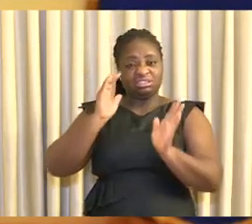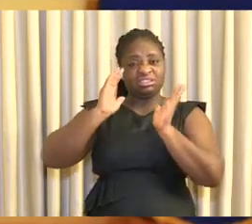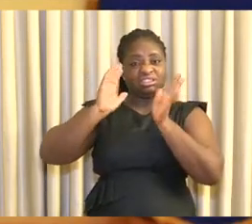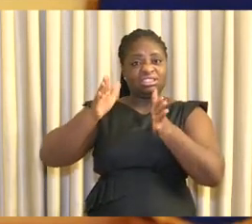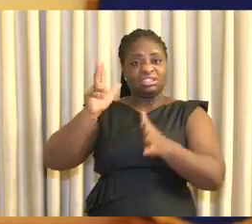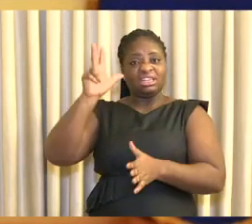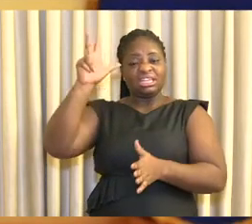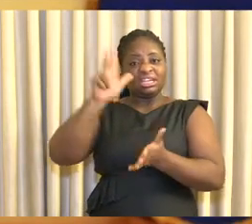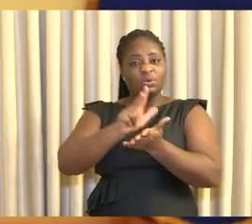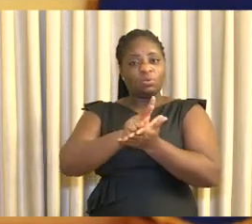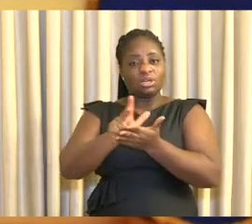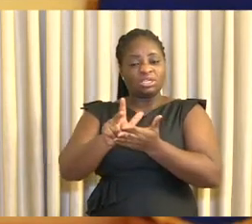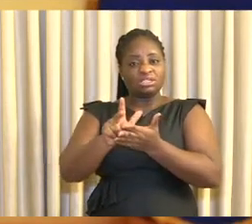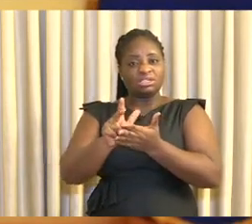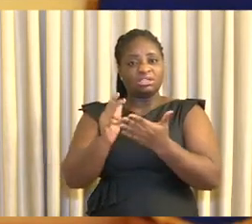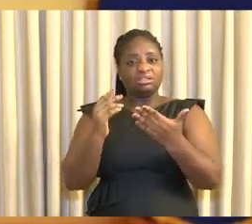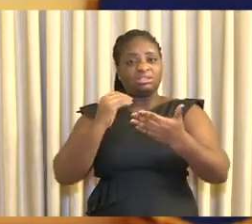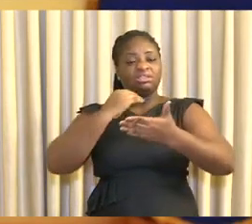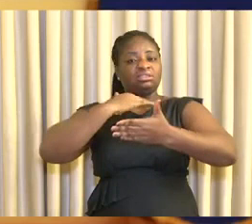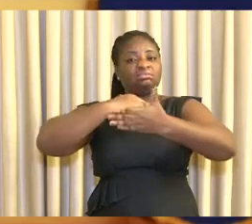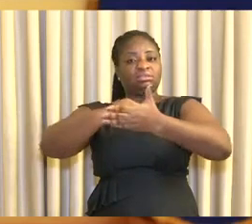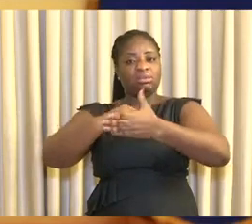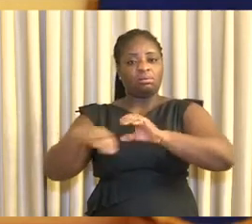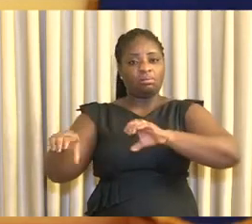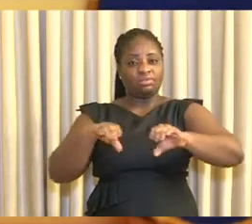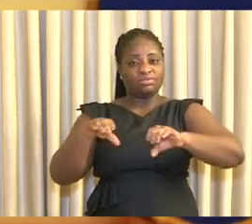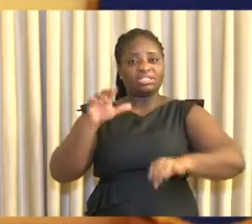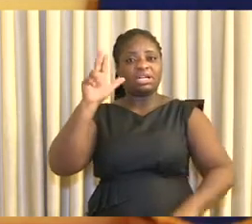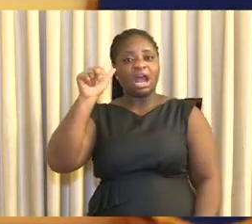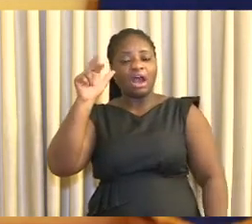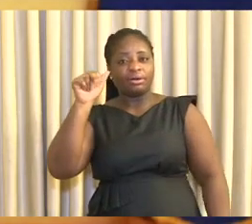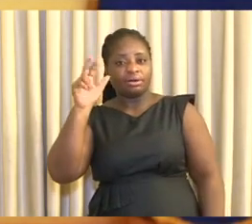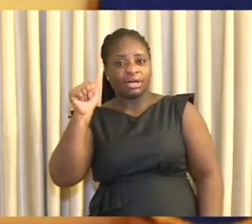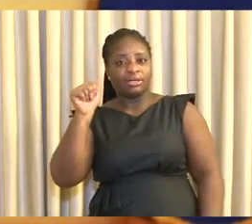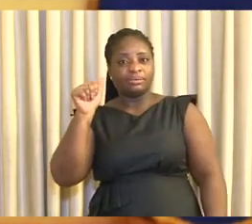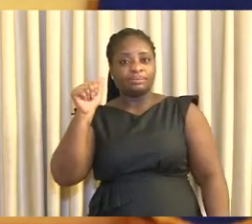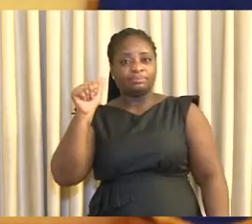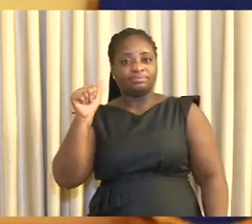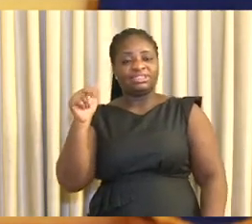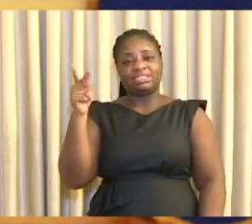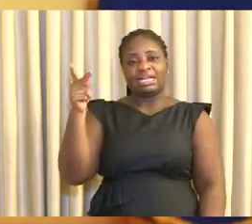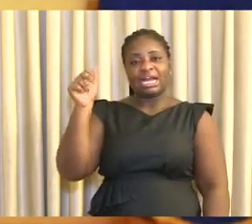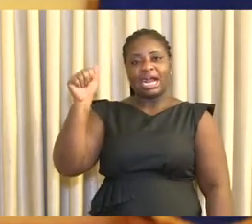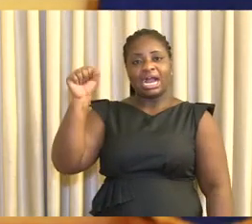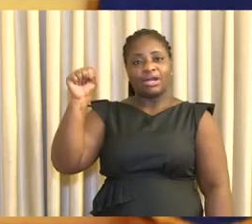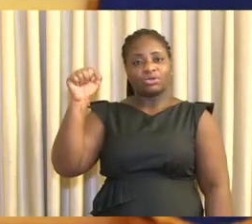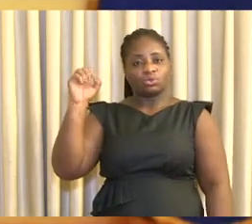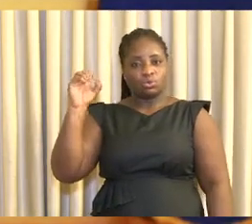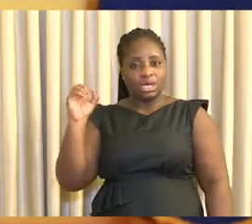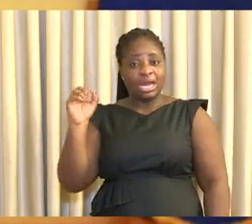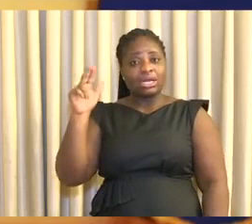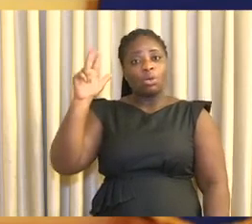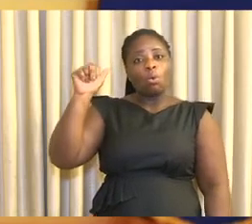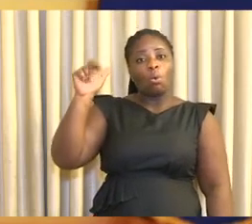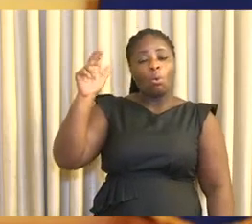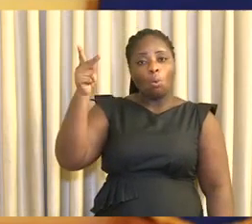-old restriction on movements in the greater Accra metropolitan area and Kaswa and the greater